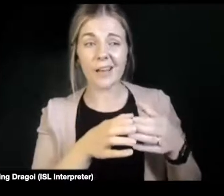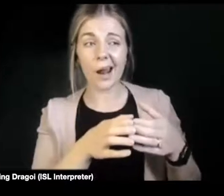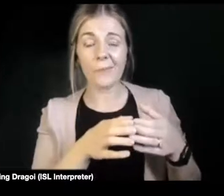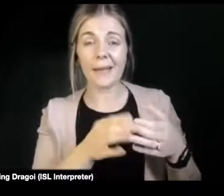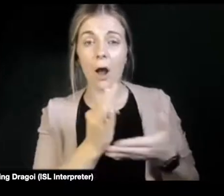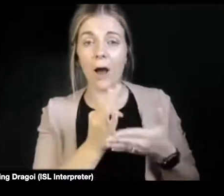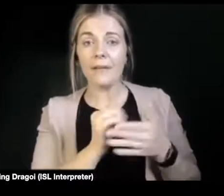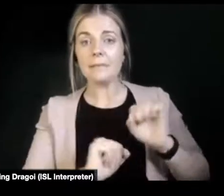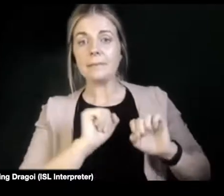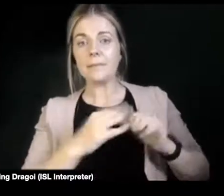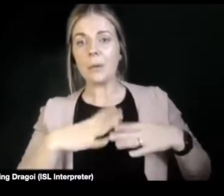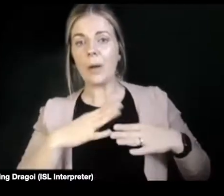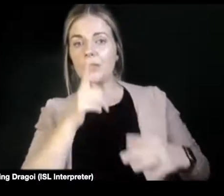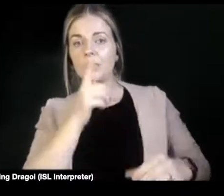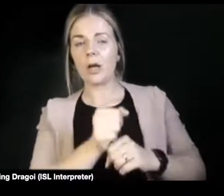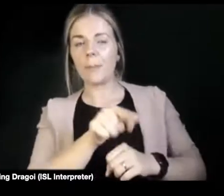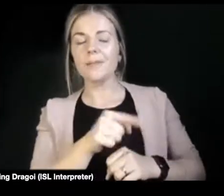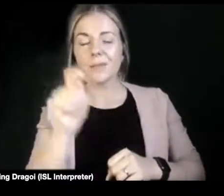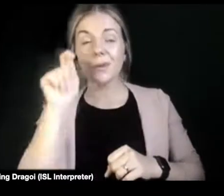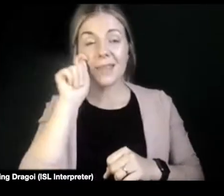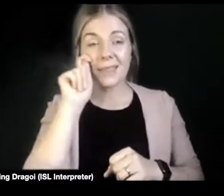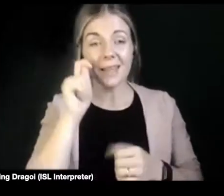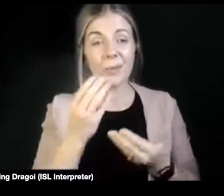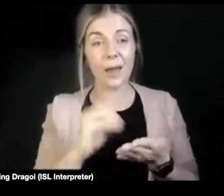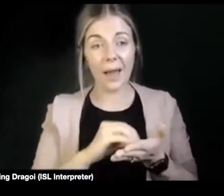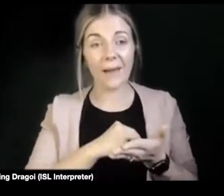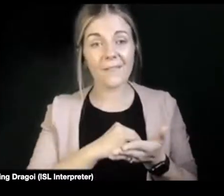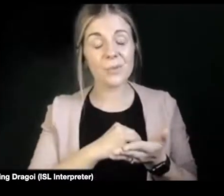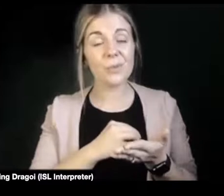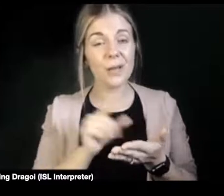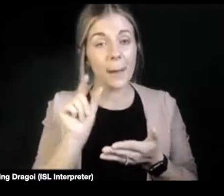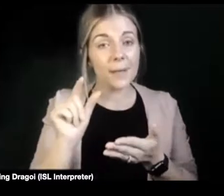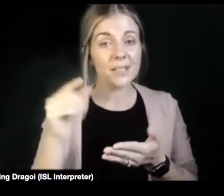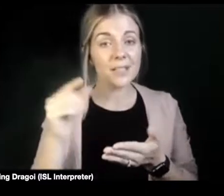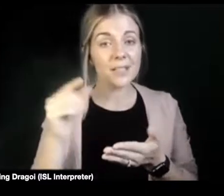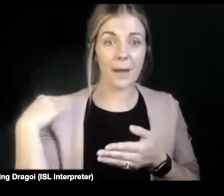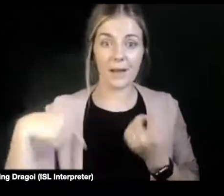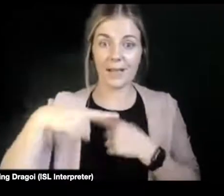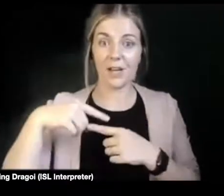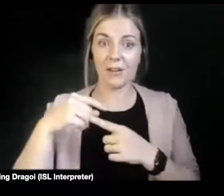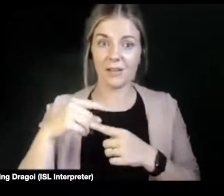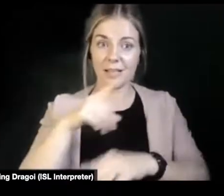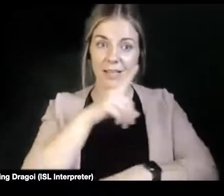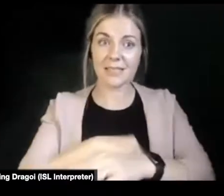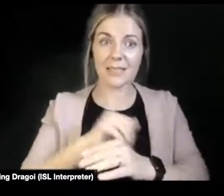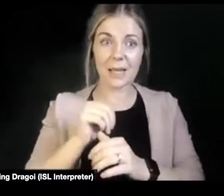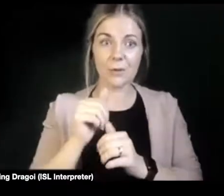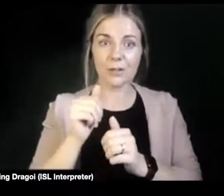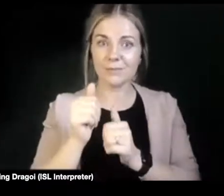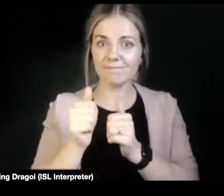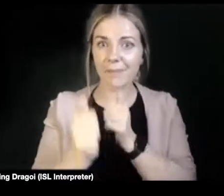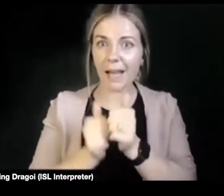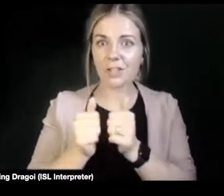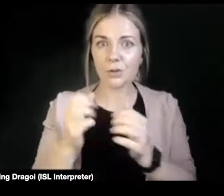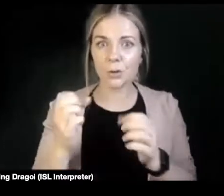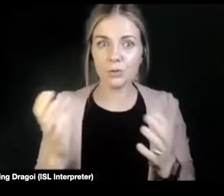talk. So I think we be, we should be doing ourselves a little part of back of disabled activists to create these spaces, you